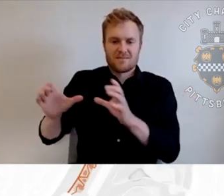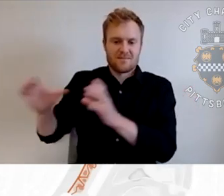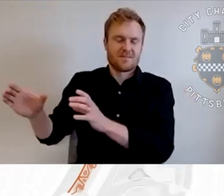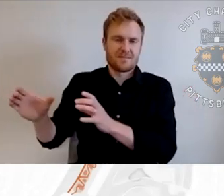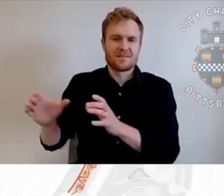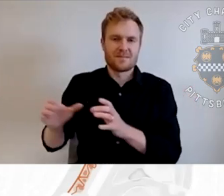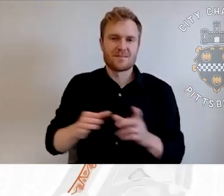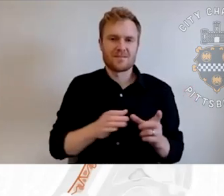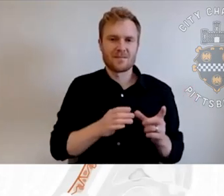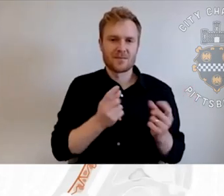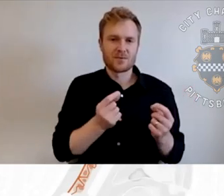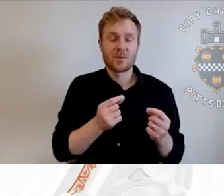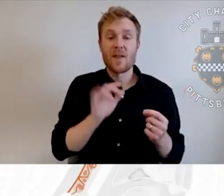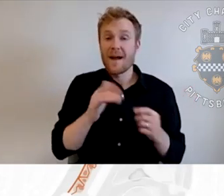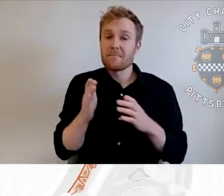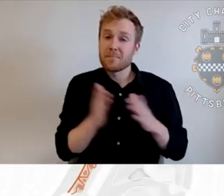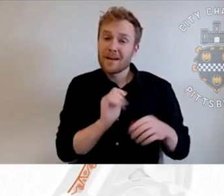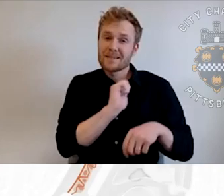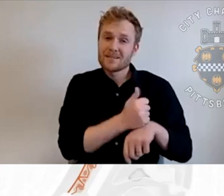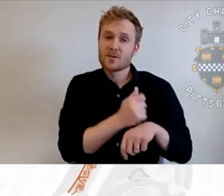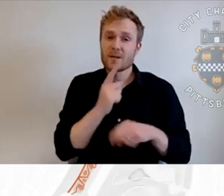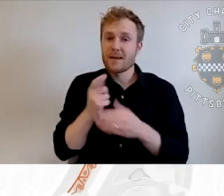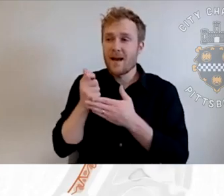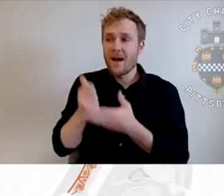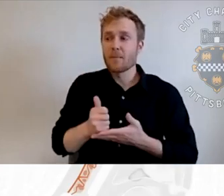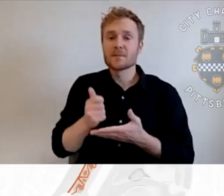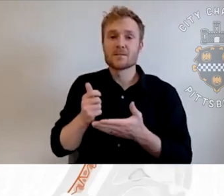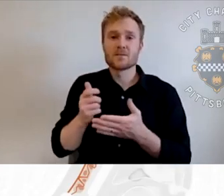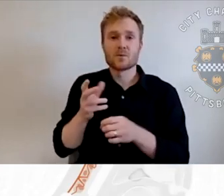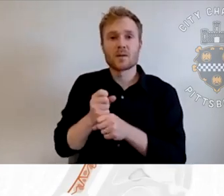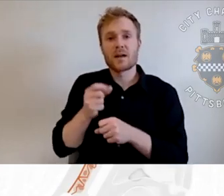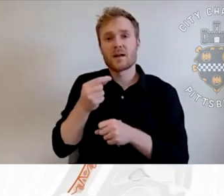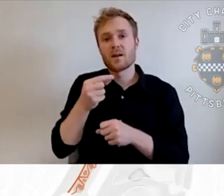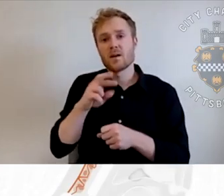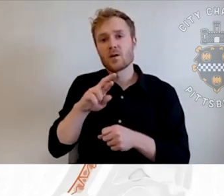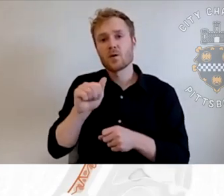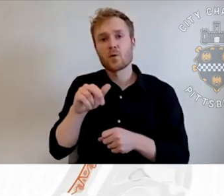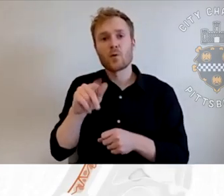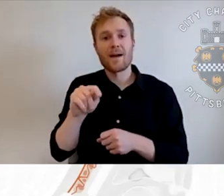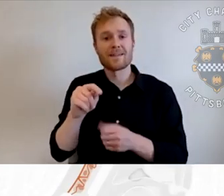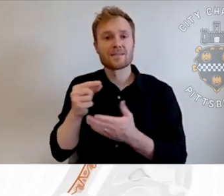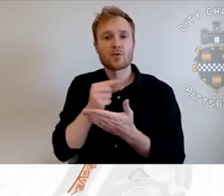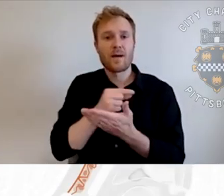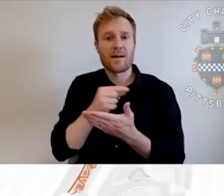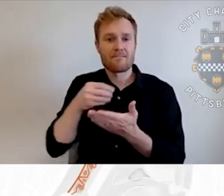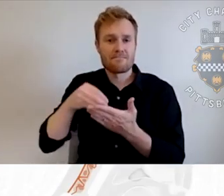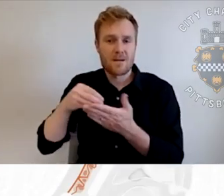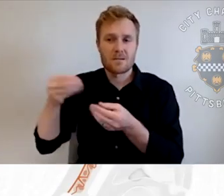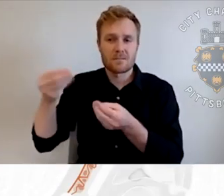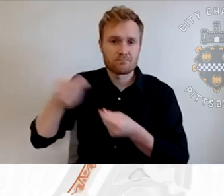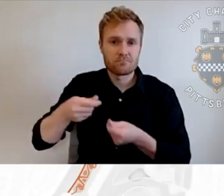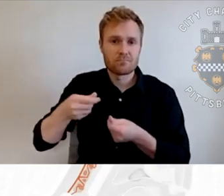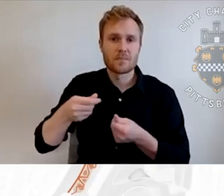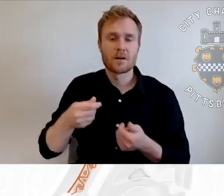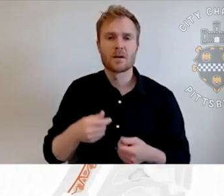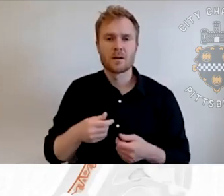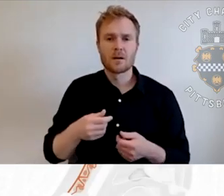to get further grant funding, uh, and to help, to help make things actually implementable. Uh, sorry, can